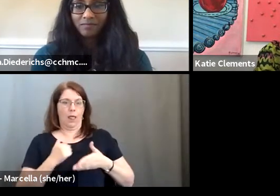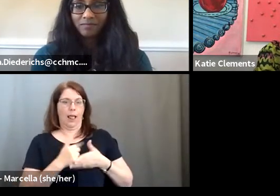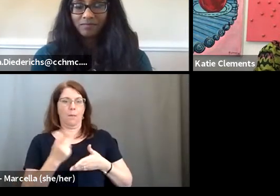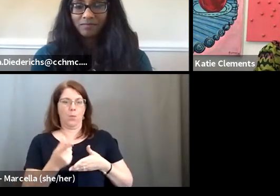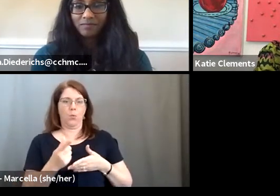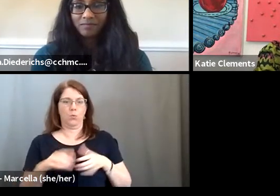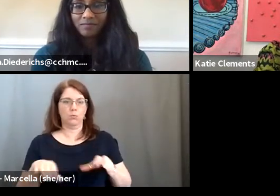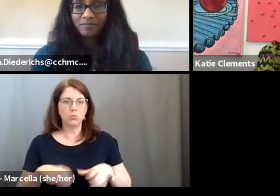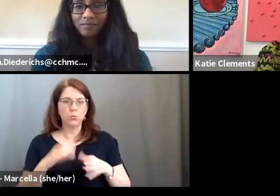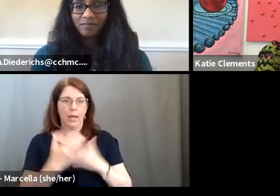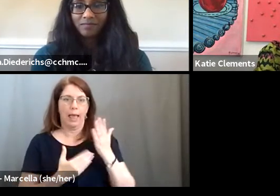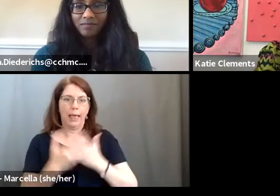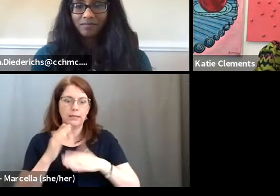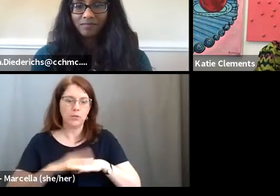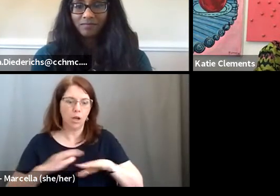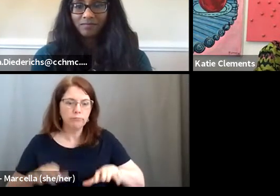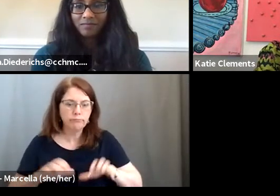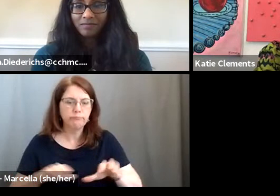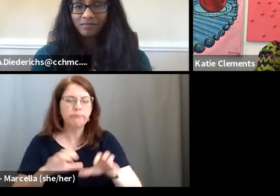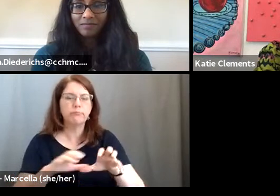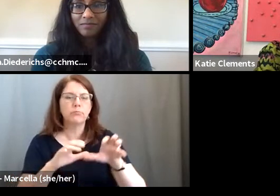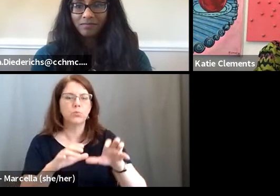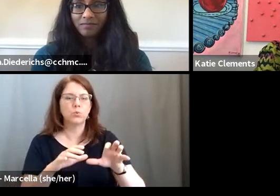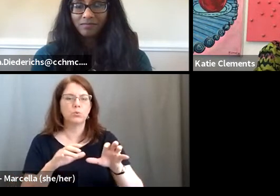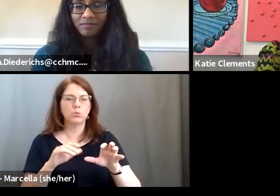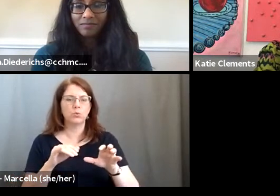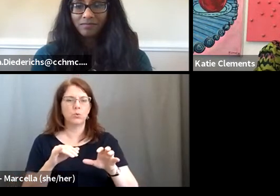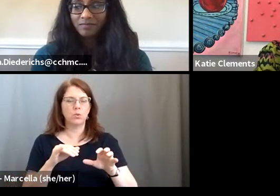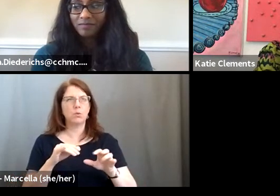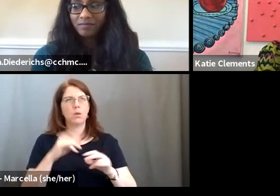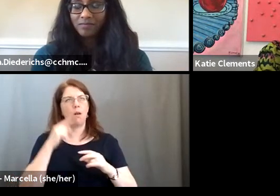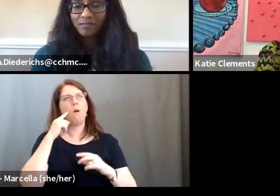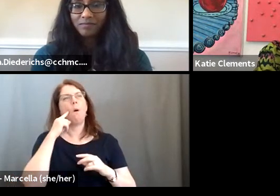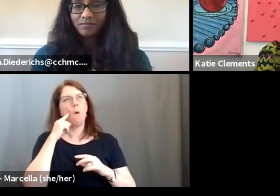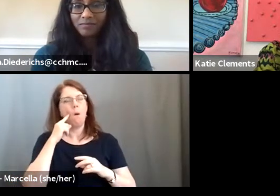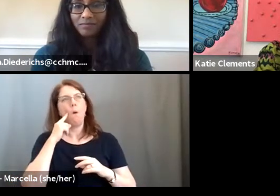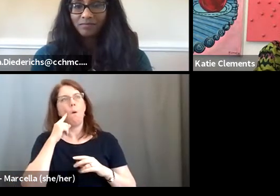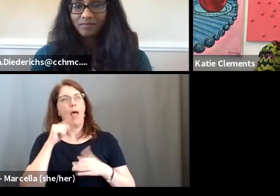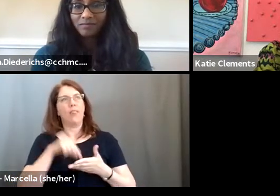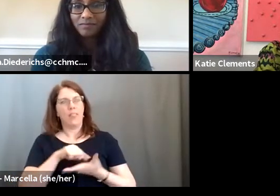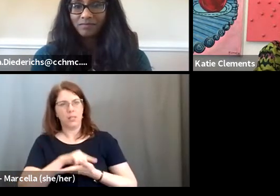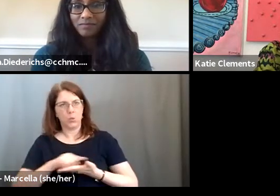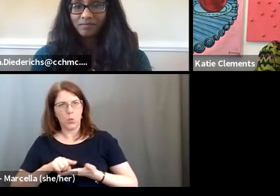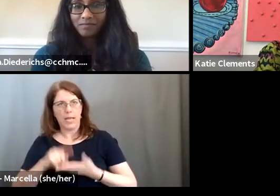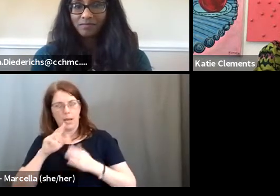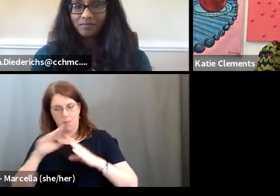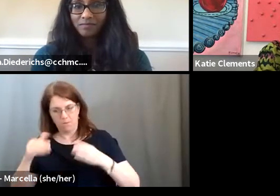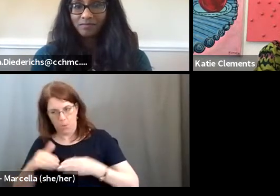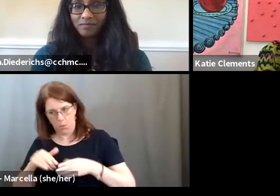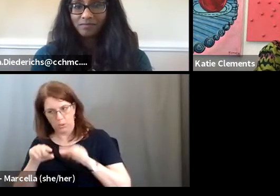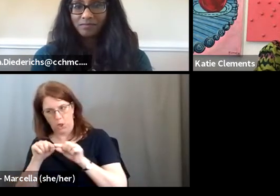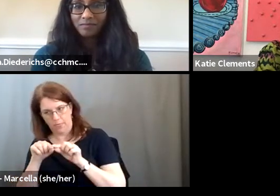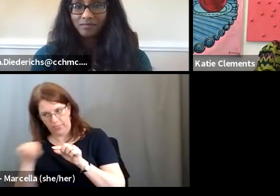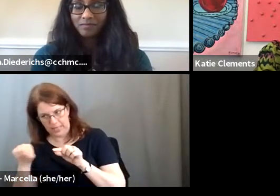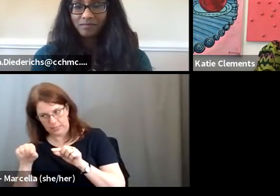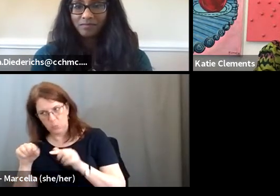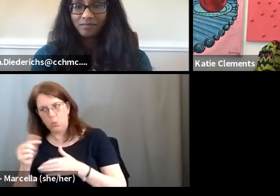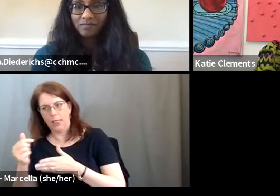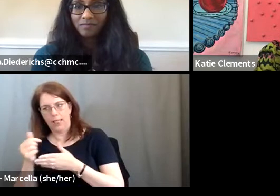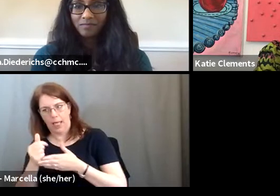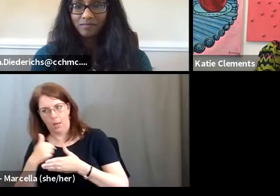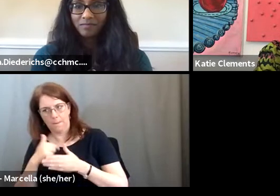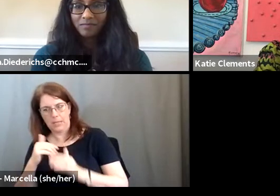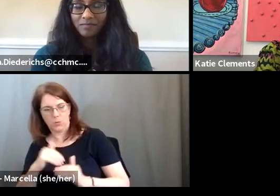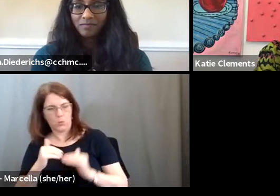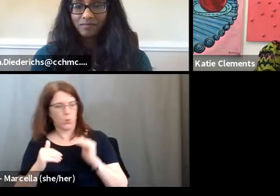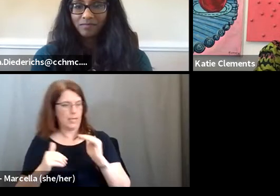and that you can really say and measure to and say, okay, this week I'm focusing on this, but this is going to get me to the next step. It's going to get